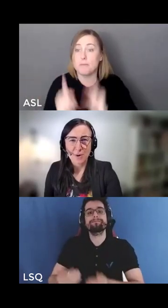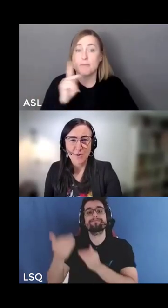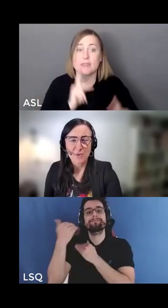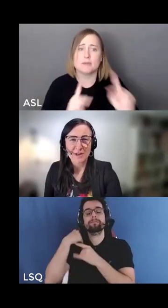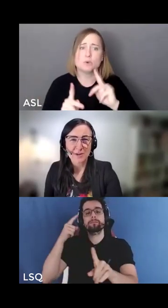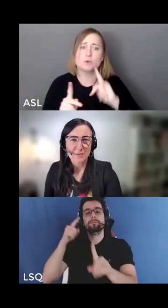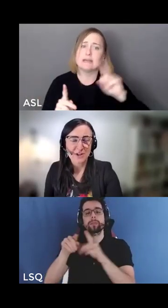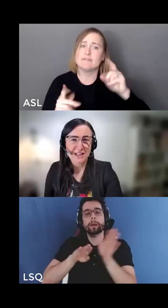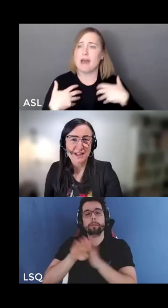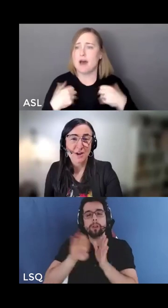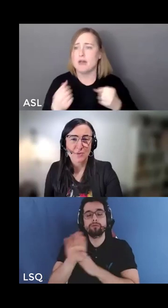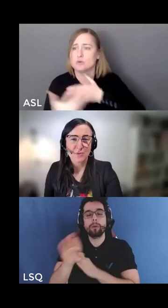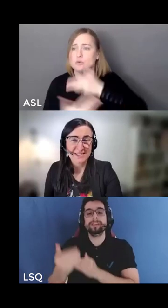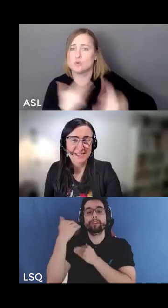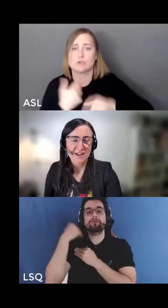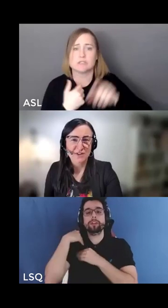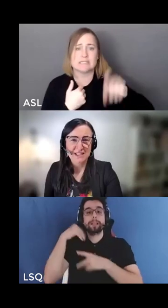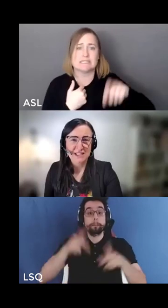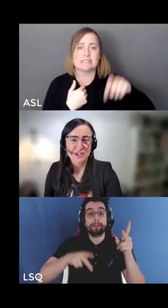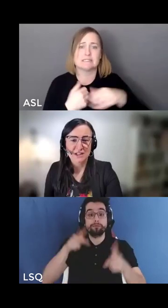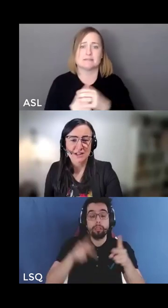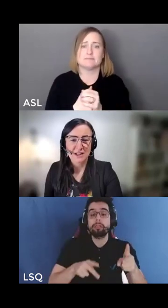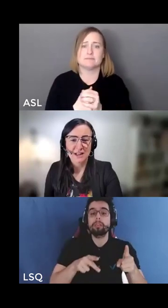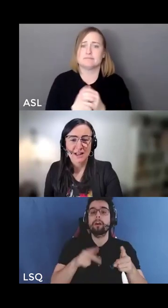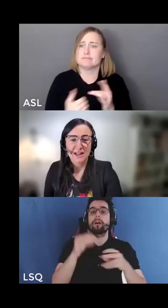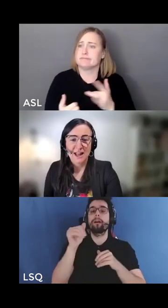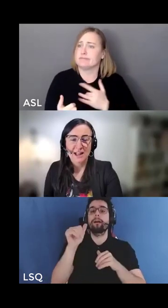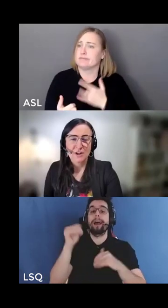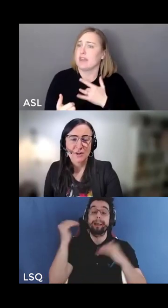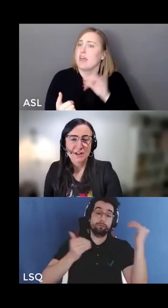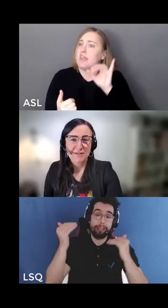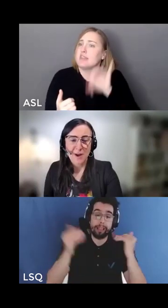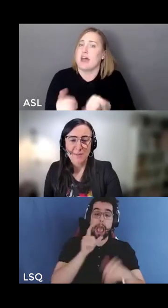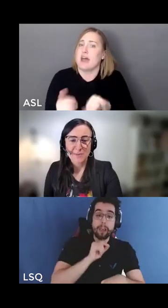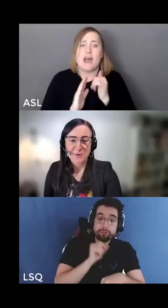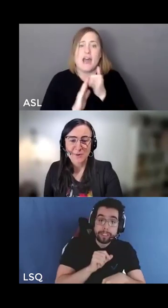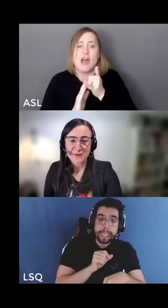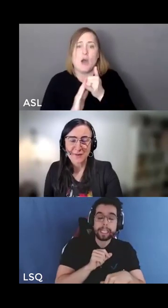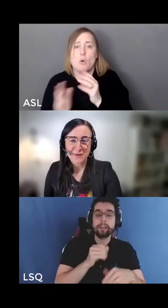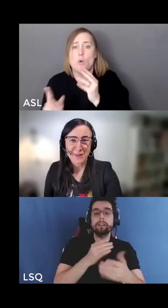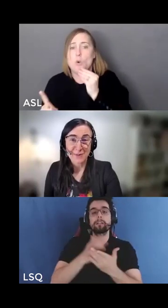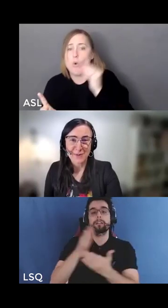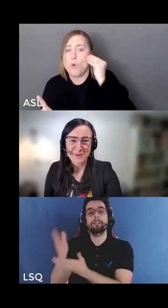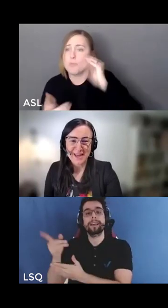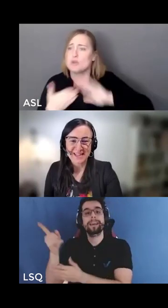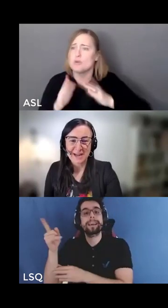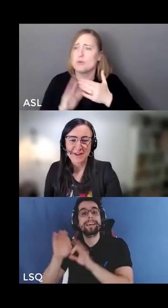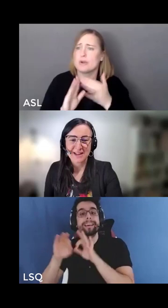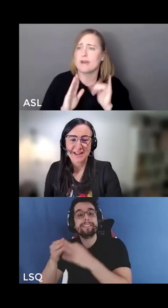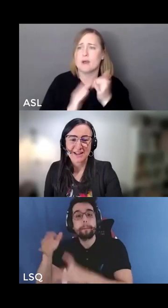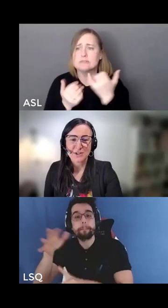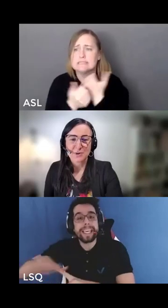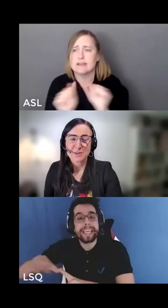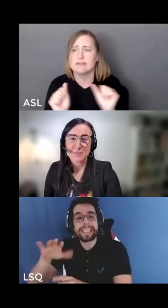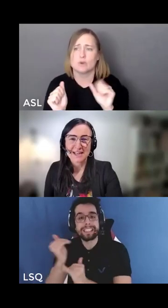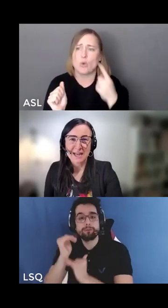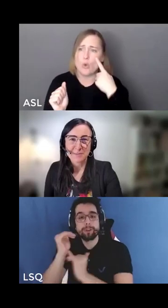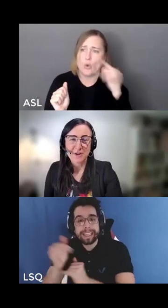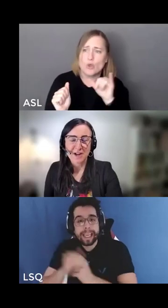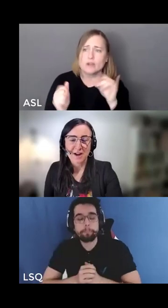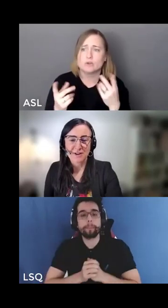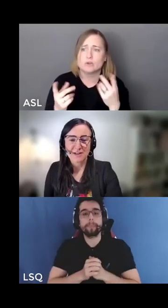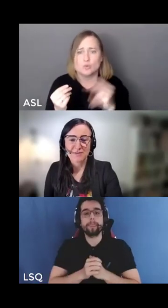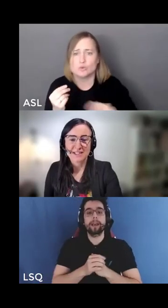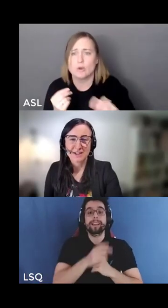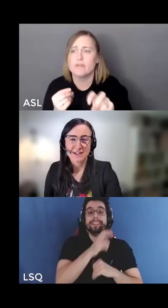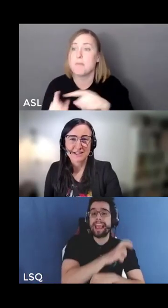closer to home and community with safe transition and learning from and moving through the pandemic towards pandemic